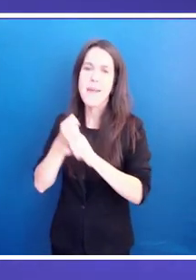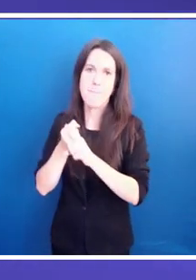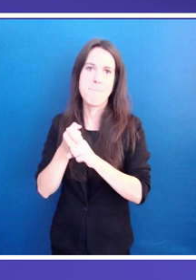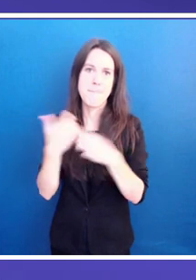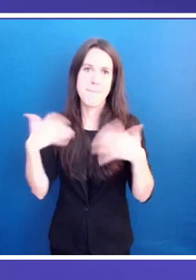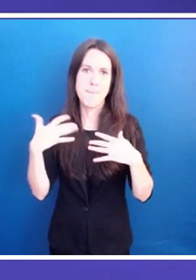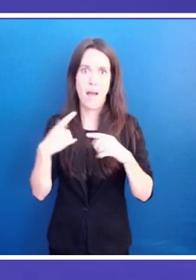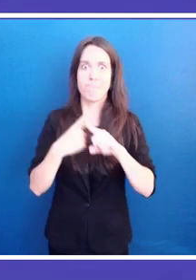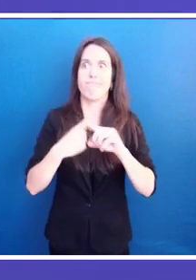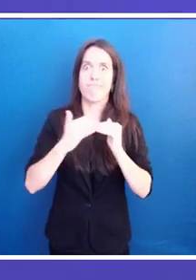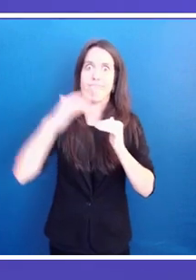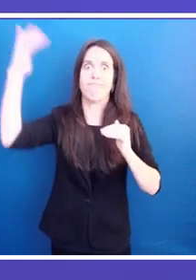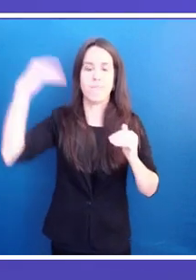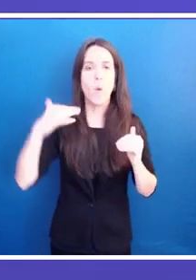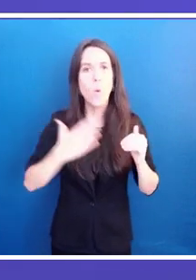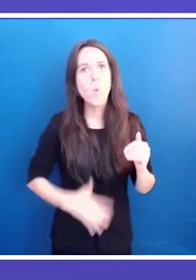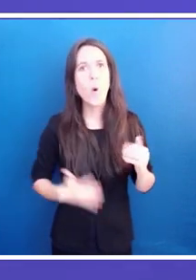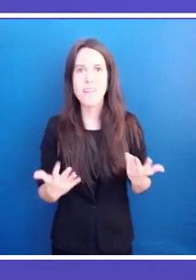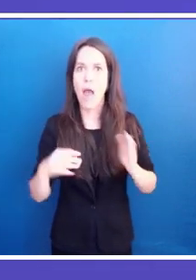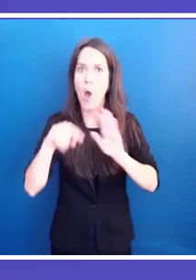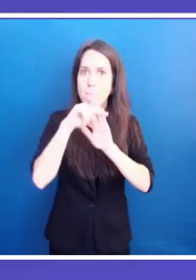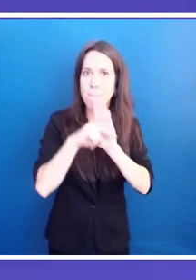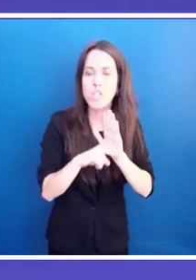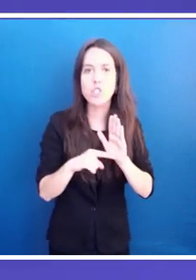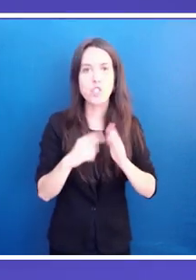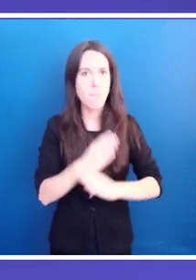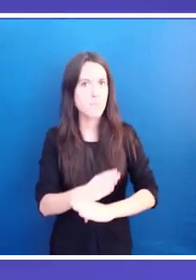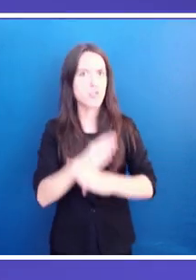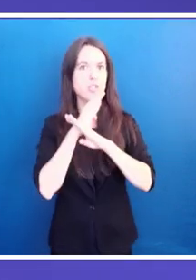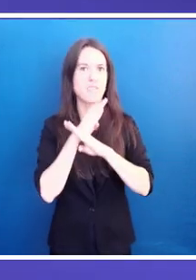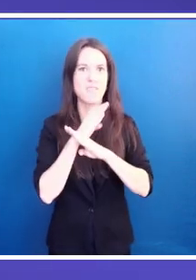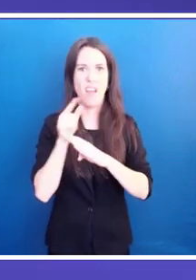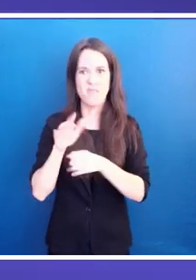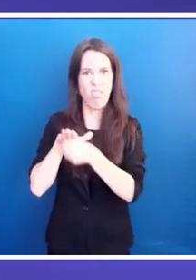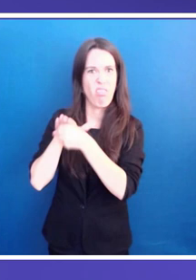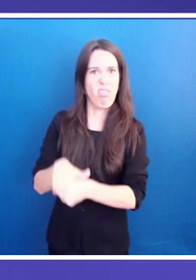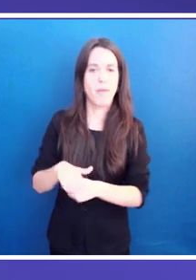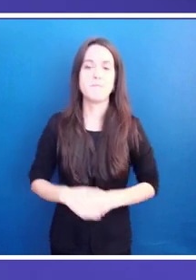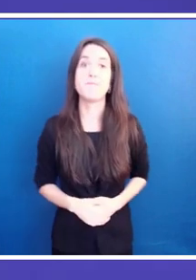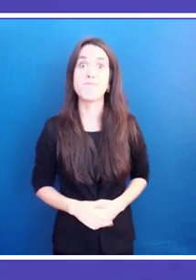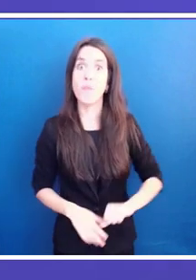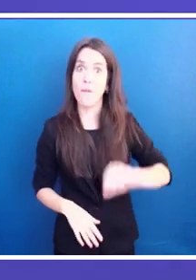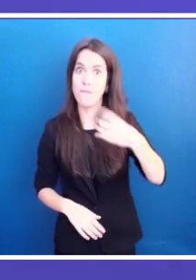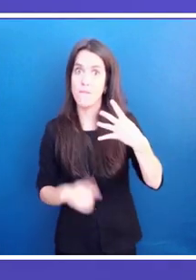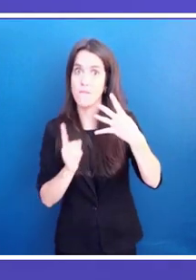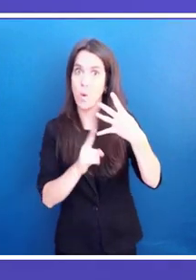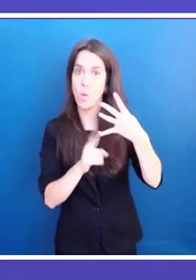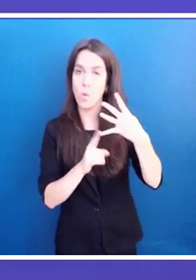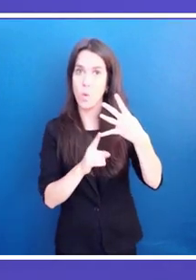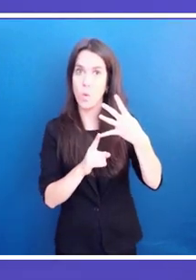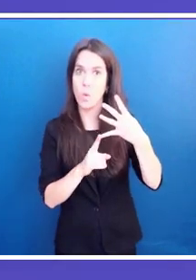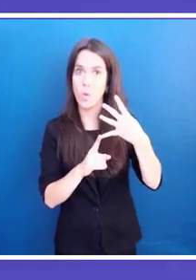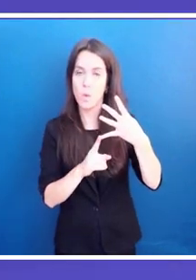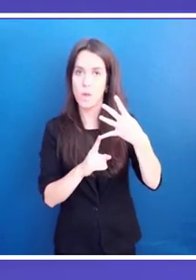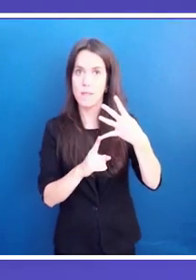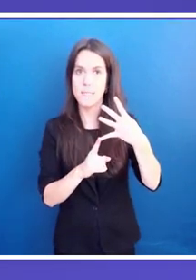provide urgent measures to protect these marginalized categories. Fourth, as a result of the important role to be